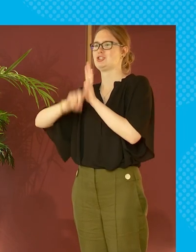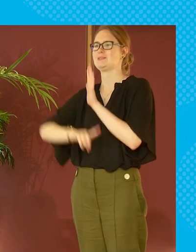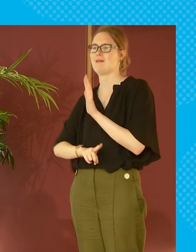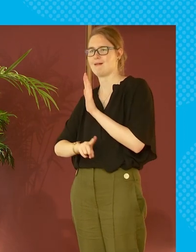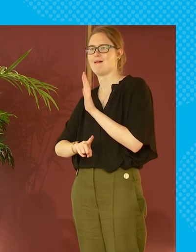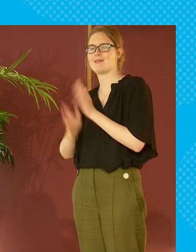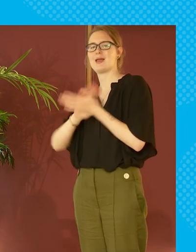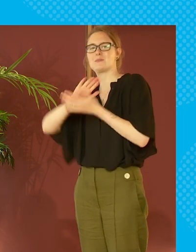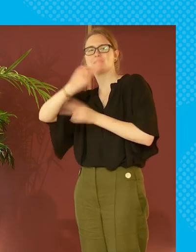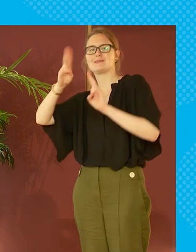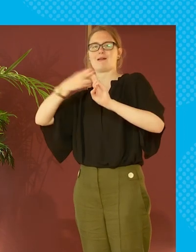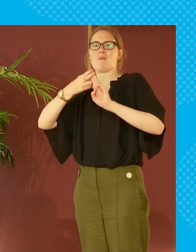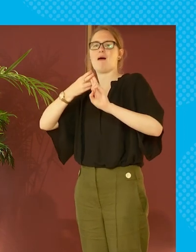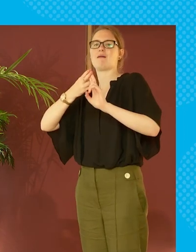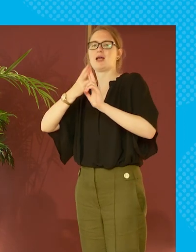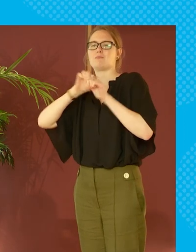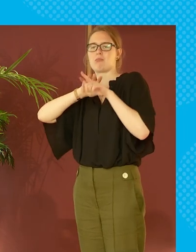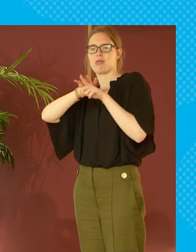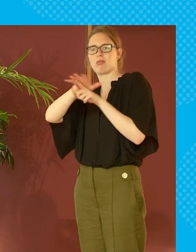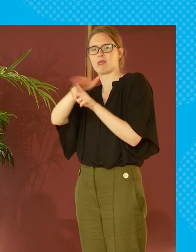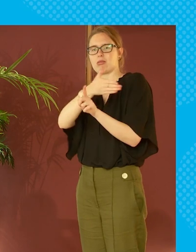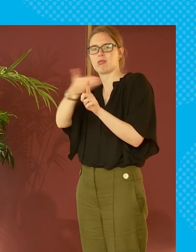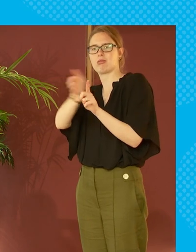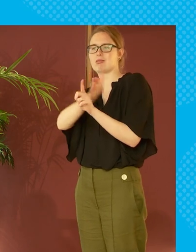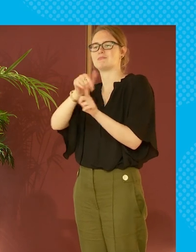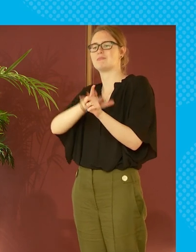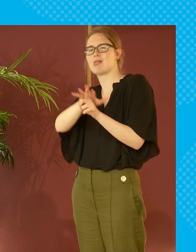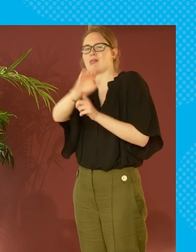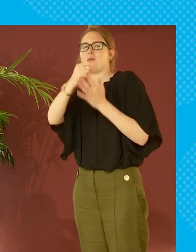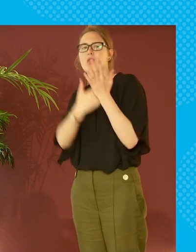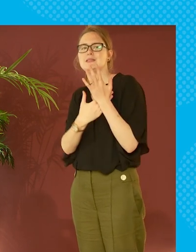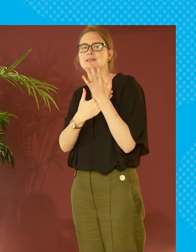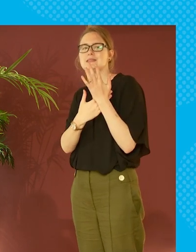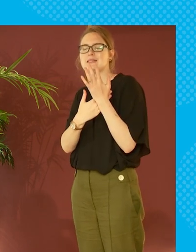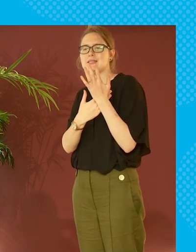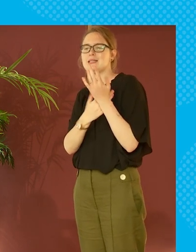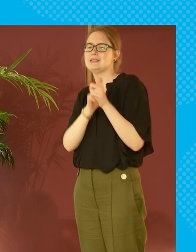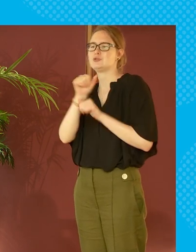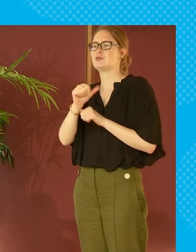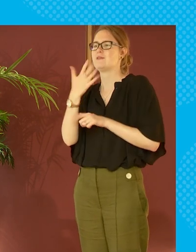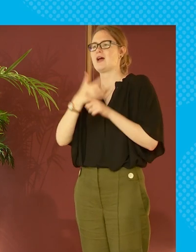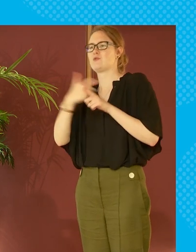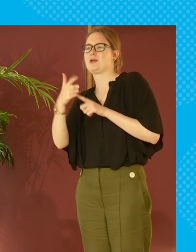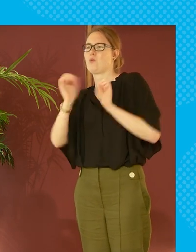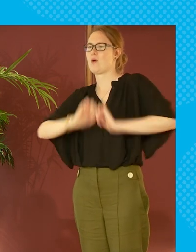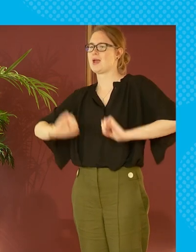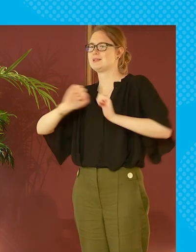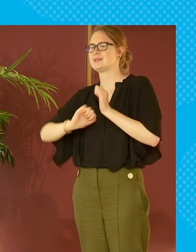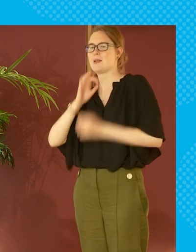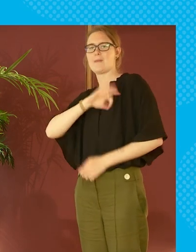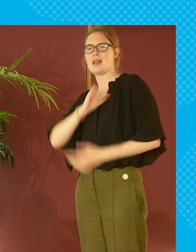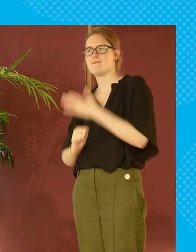i think stigma then bleeds its way in to policy into the five-week way into the benefit